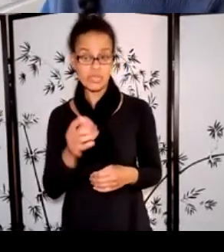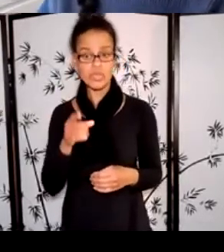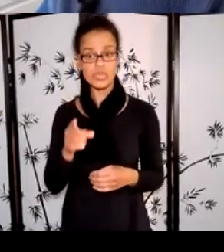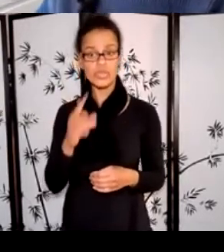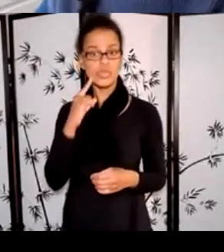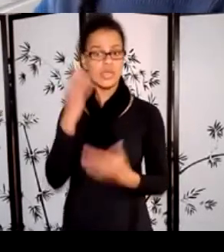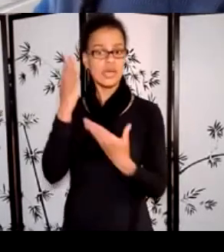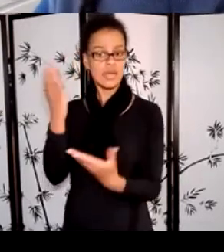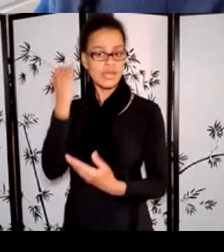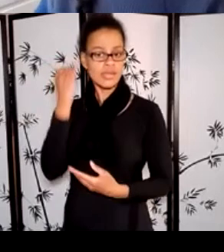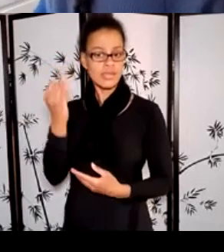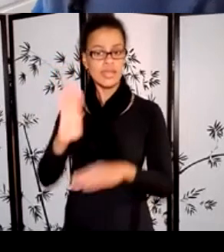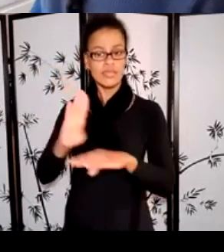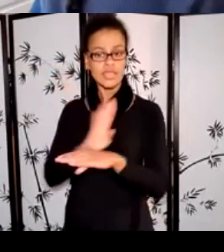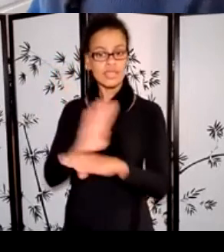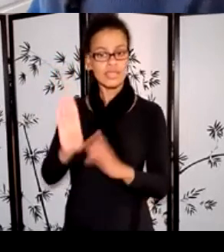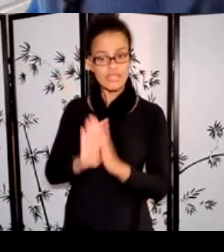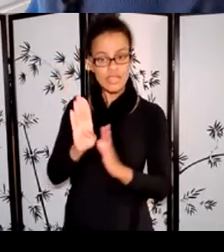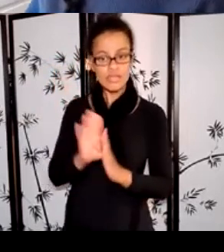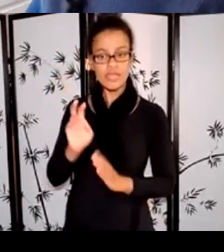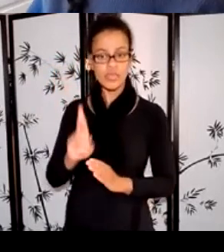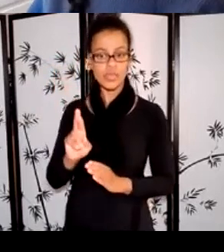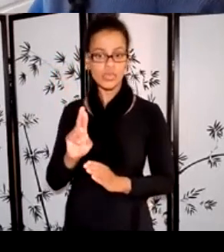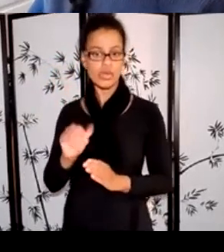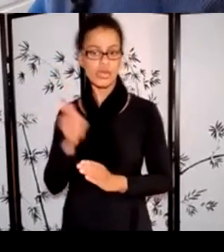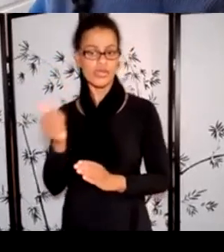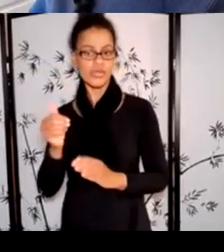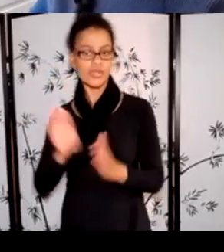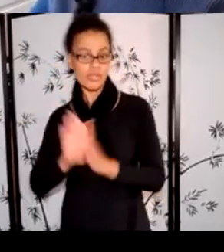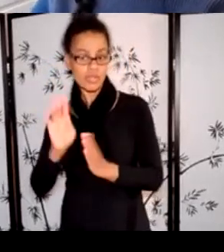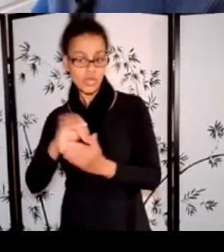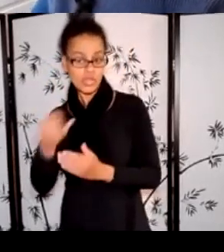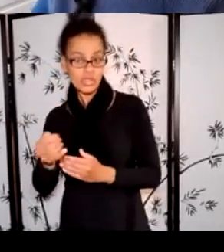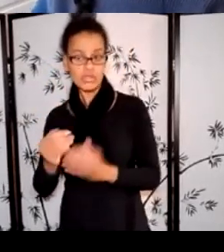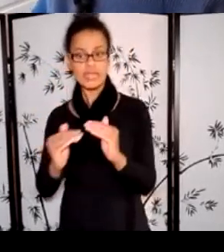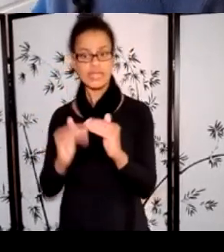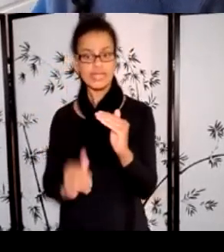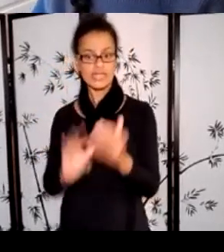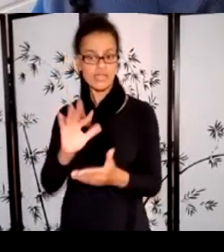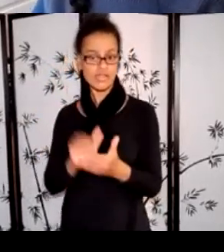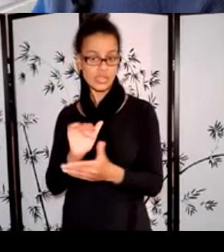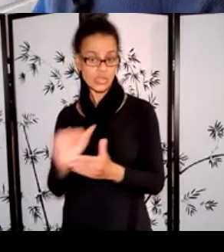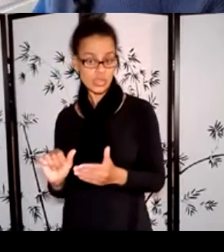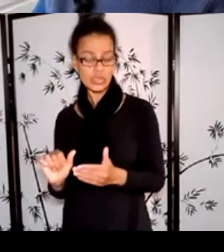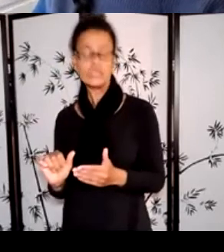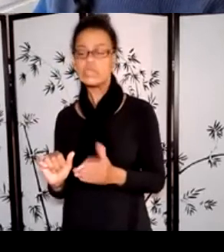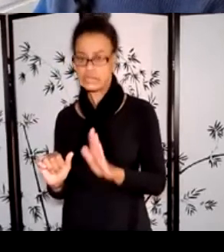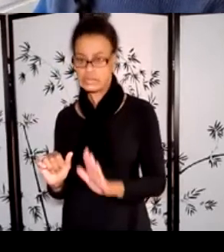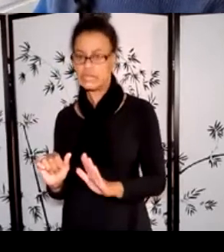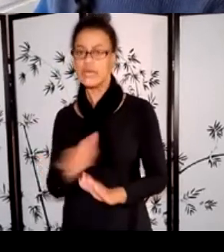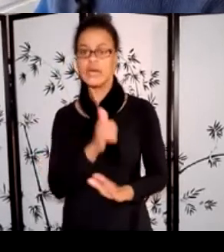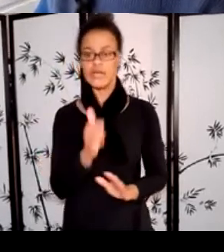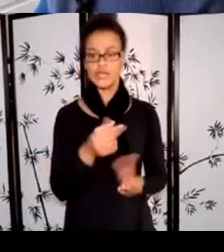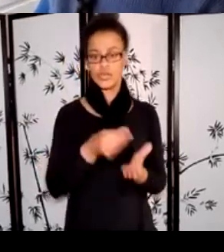that is under $5,000, we actually might recommend that you apply to the Artist Development Microgrant instead.